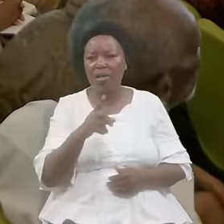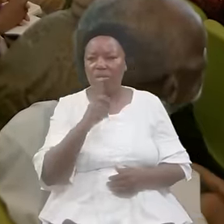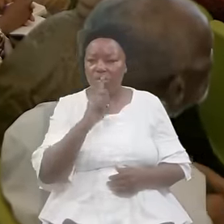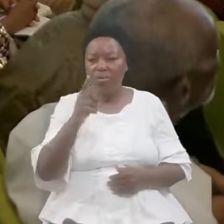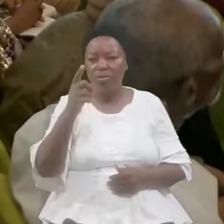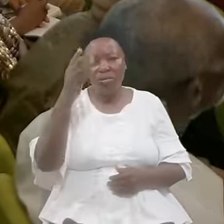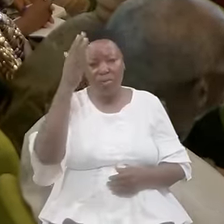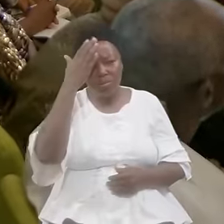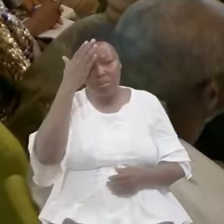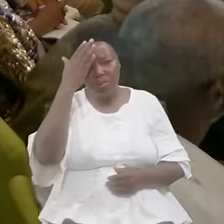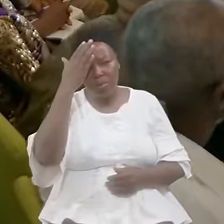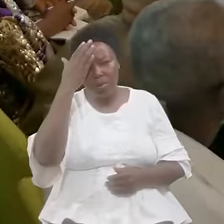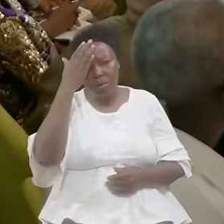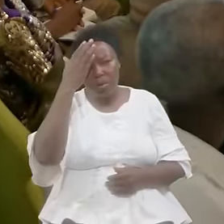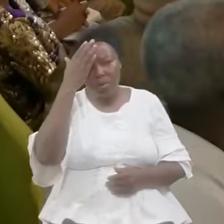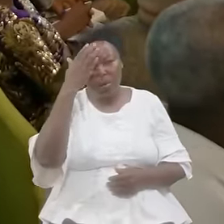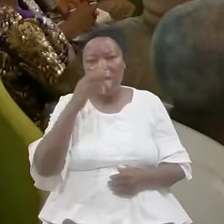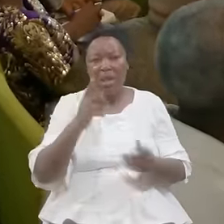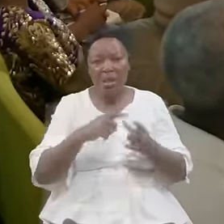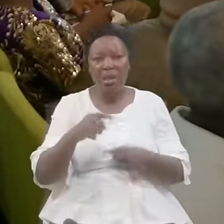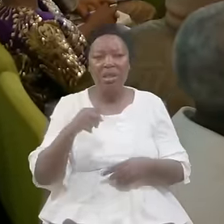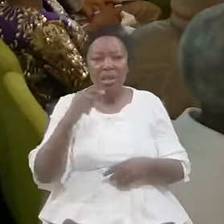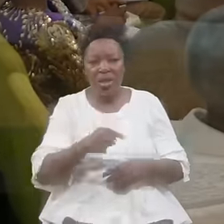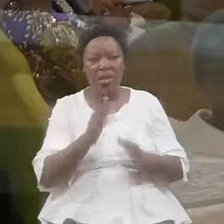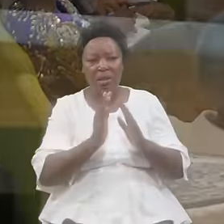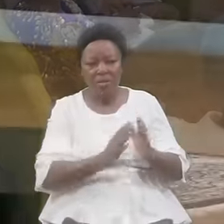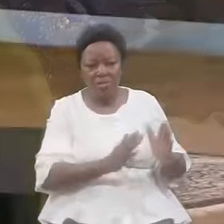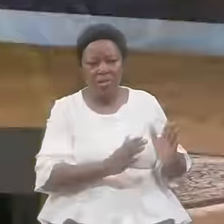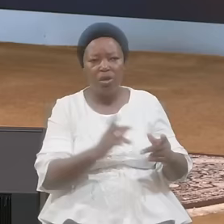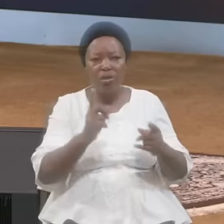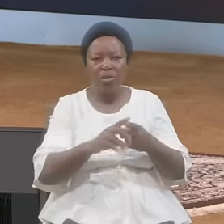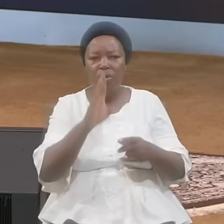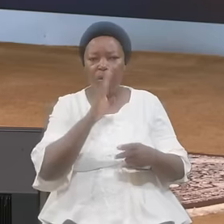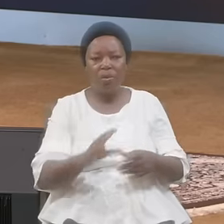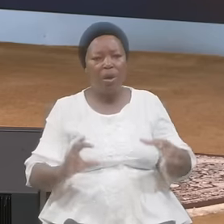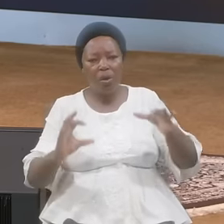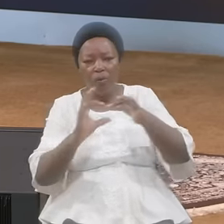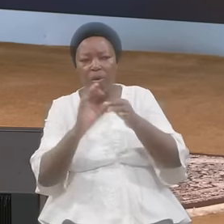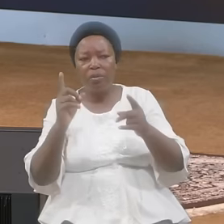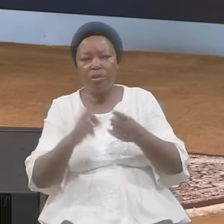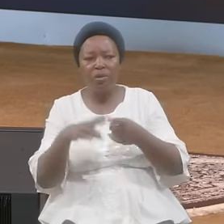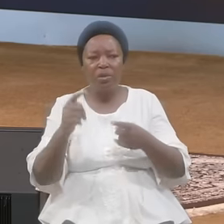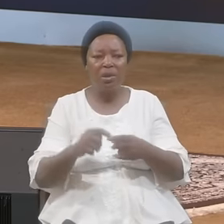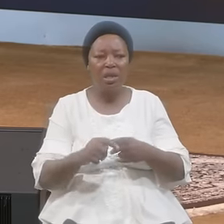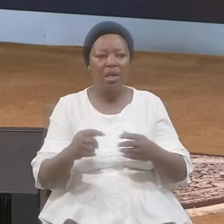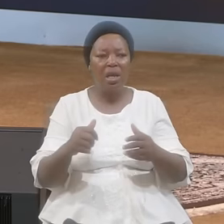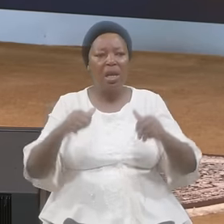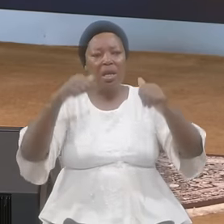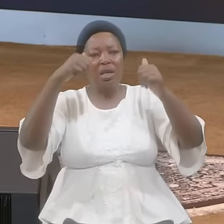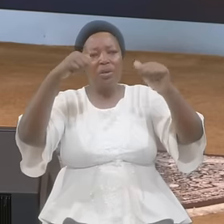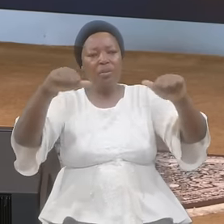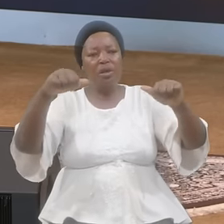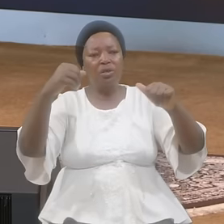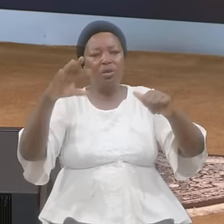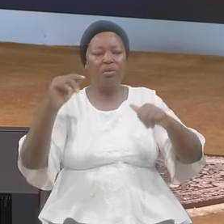He also did predestinate To be conformed To the image Of his son